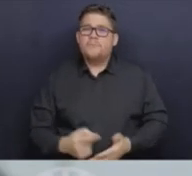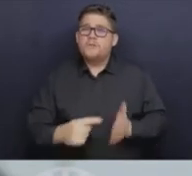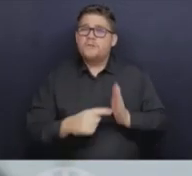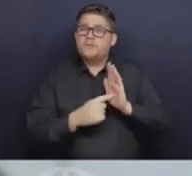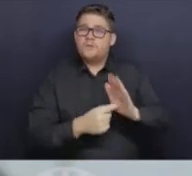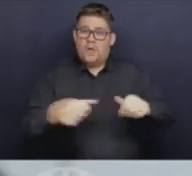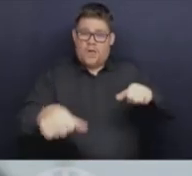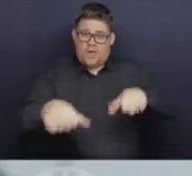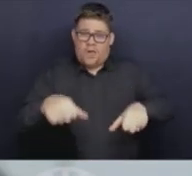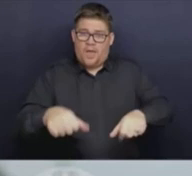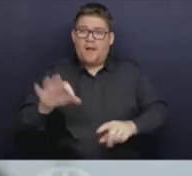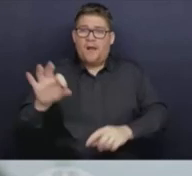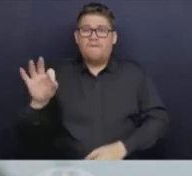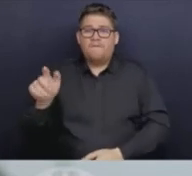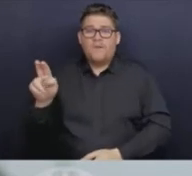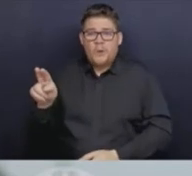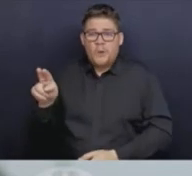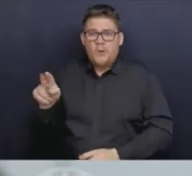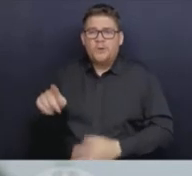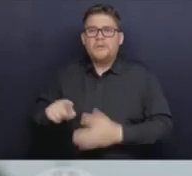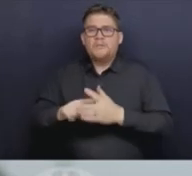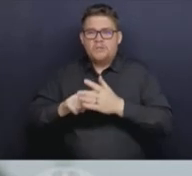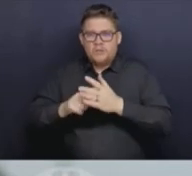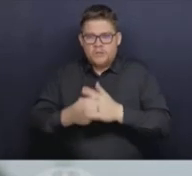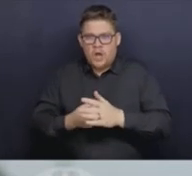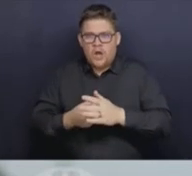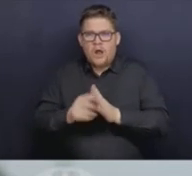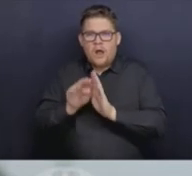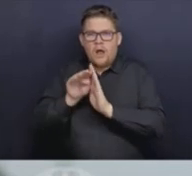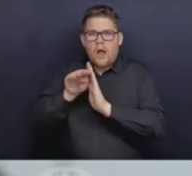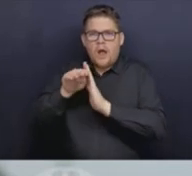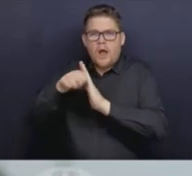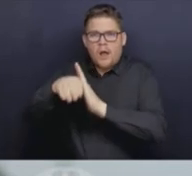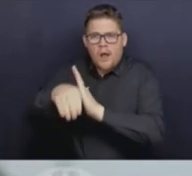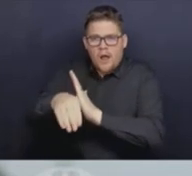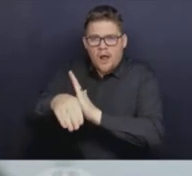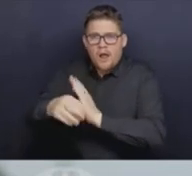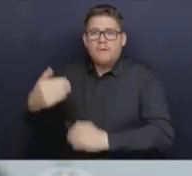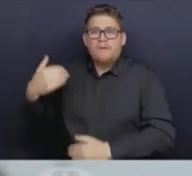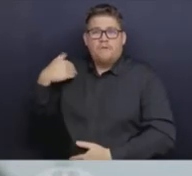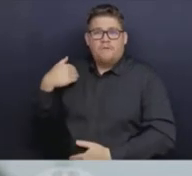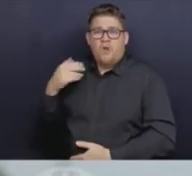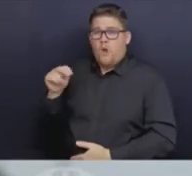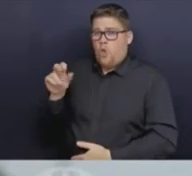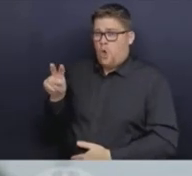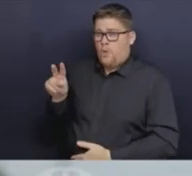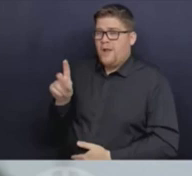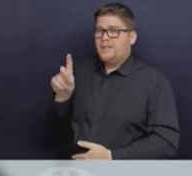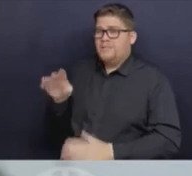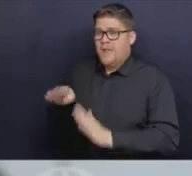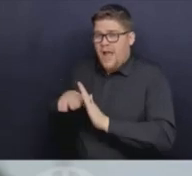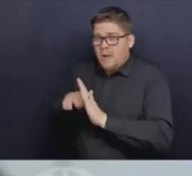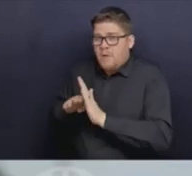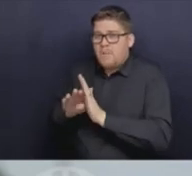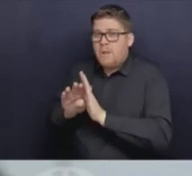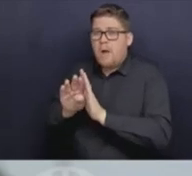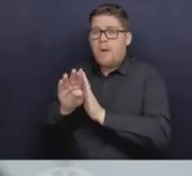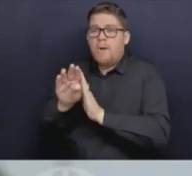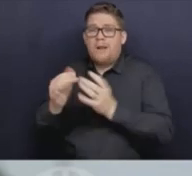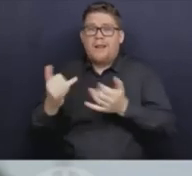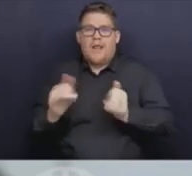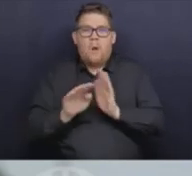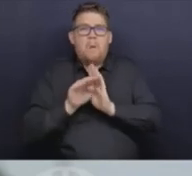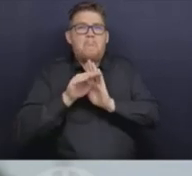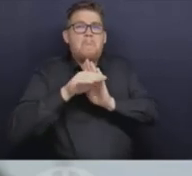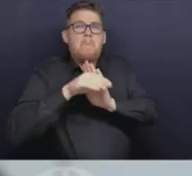following this very strong early peak that we saw in November and December. RSV has continued